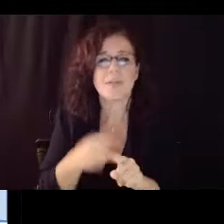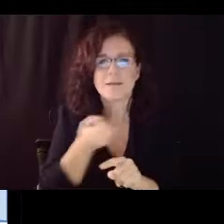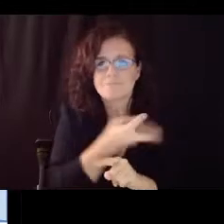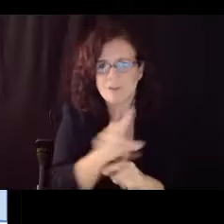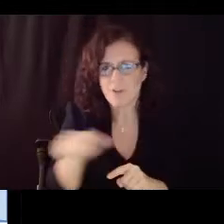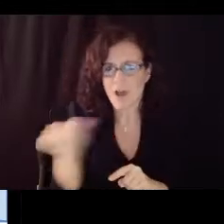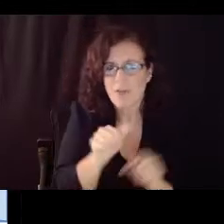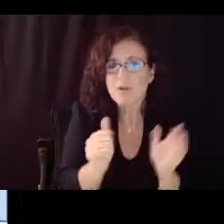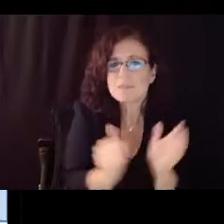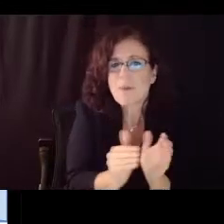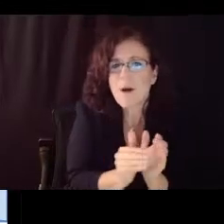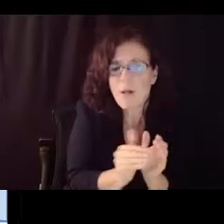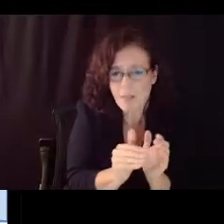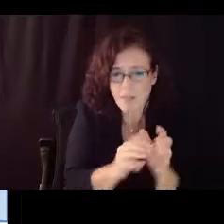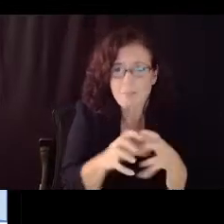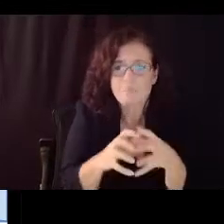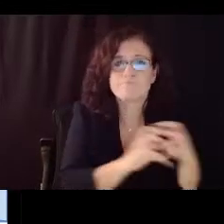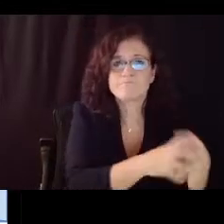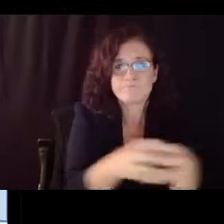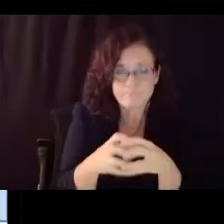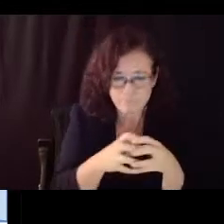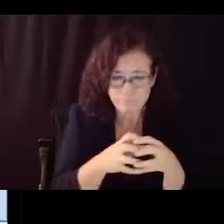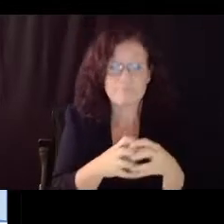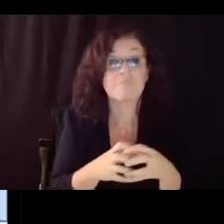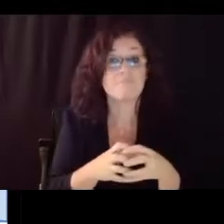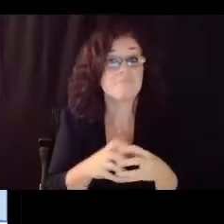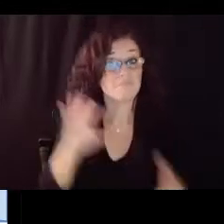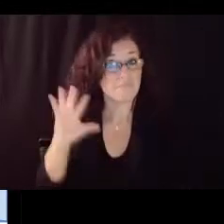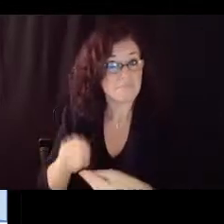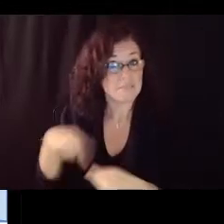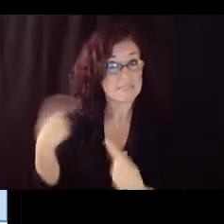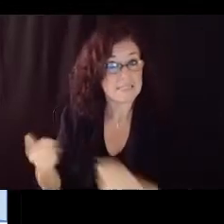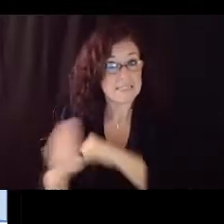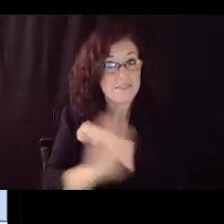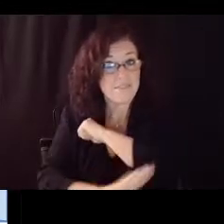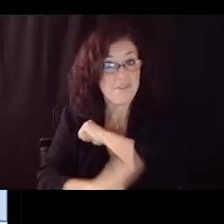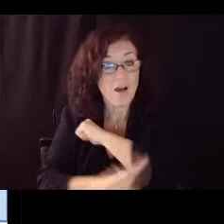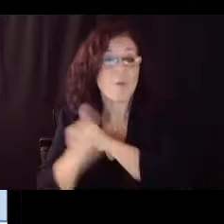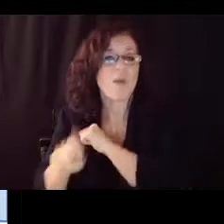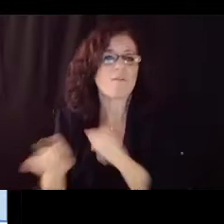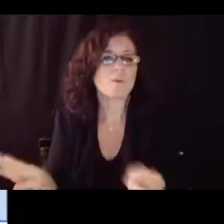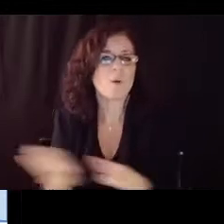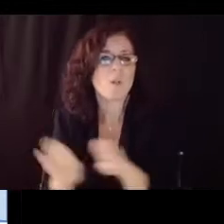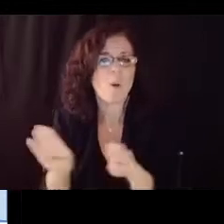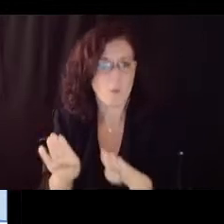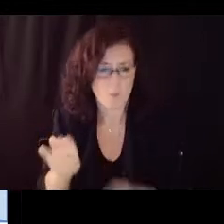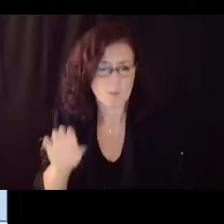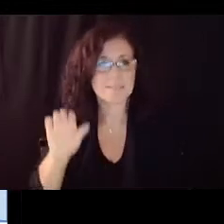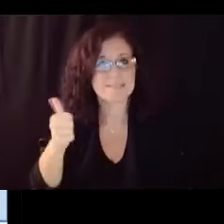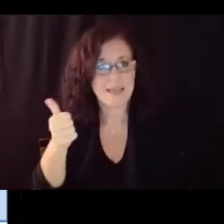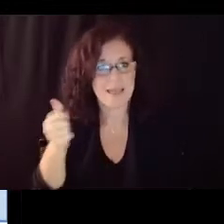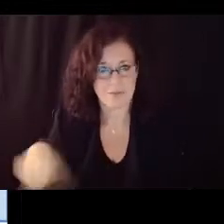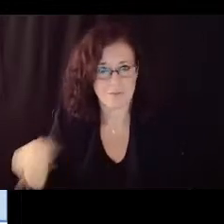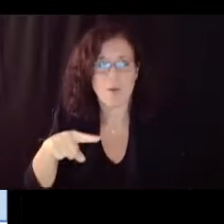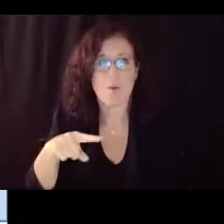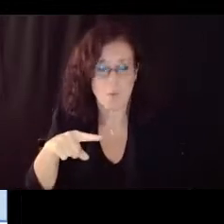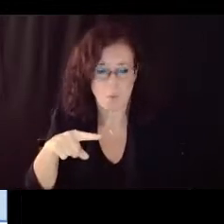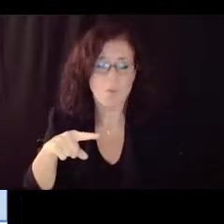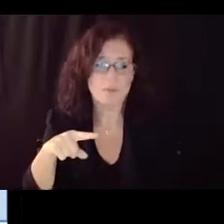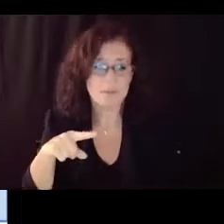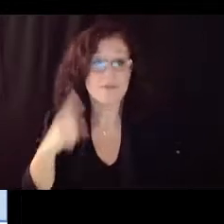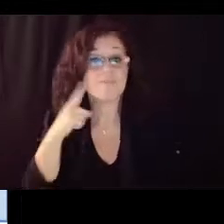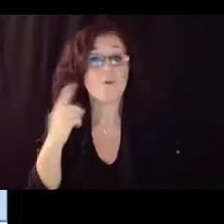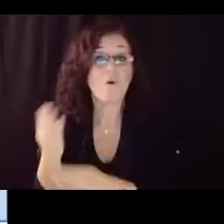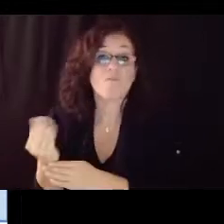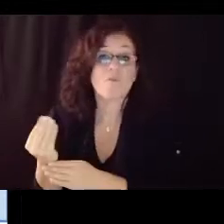the course of of the fall we have needed to close 10 of those cohorts um for 14-day